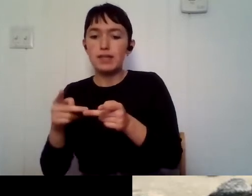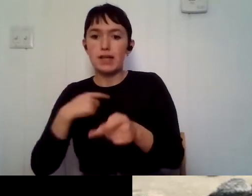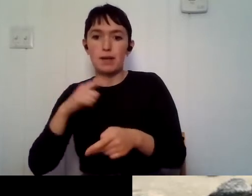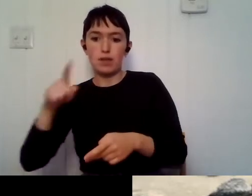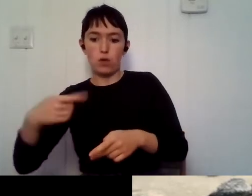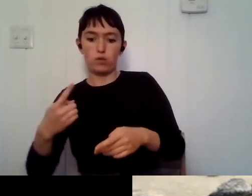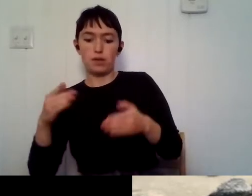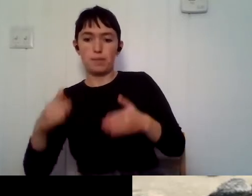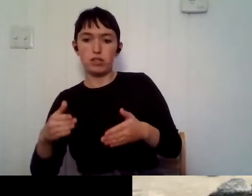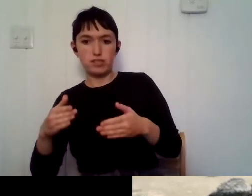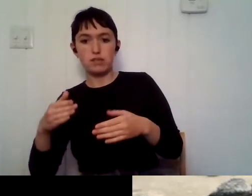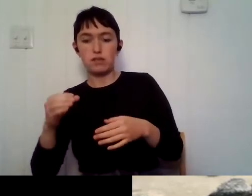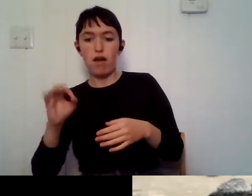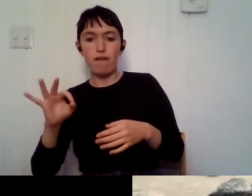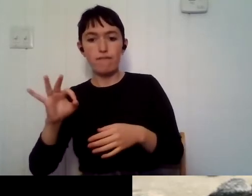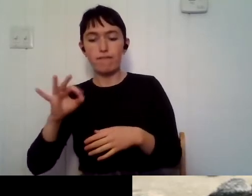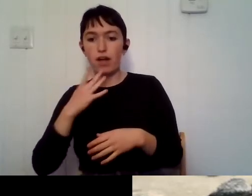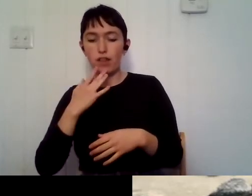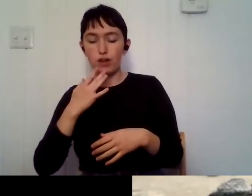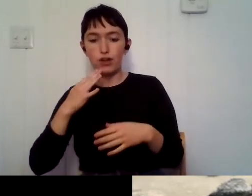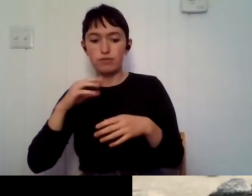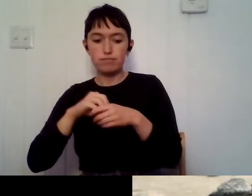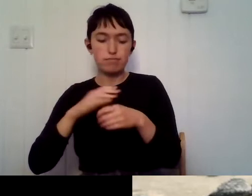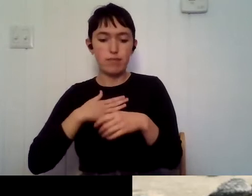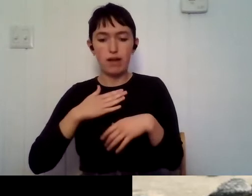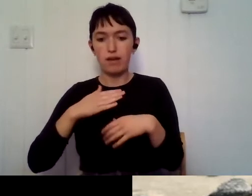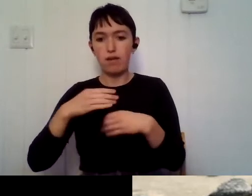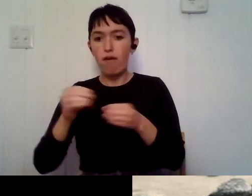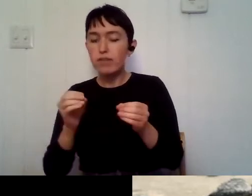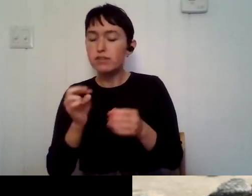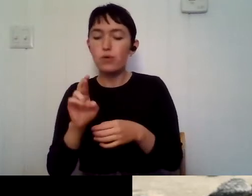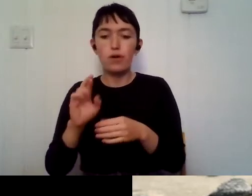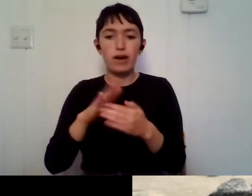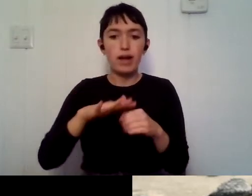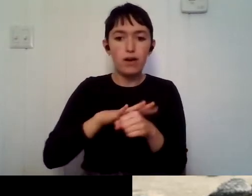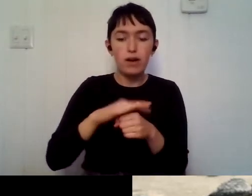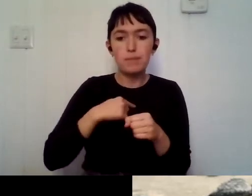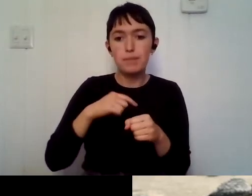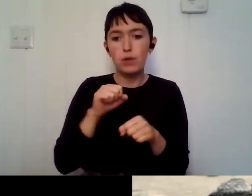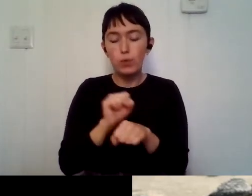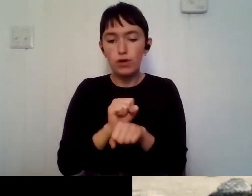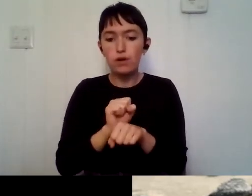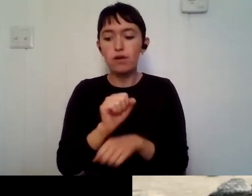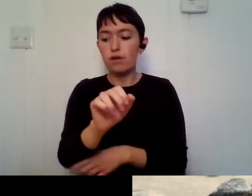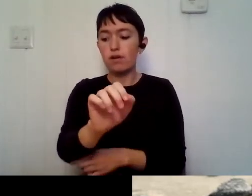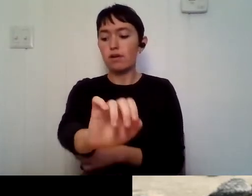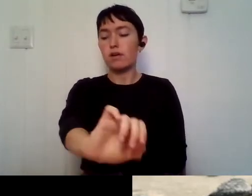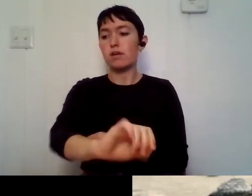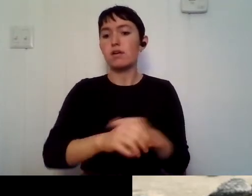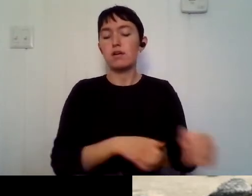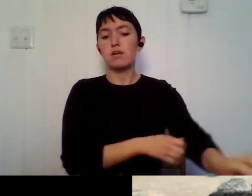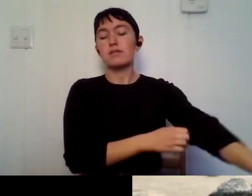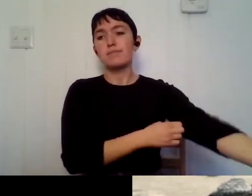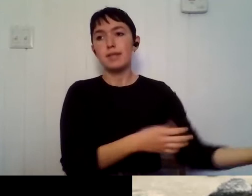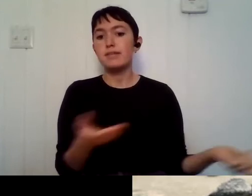color, um, in my offices, in my, um, area that I work at. So a lot of times, um, it is, um, lonely